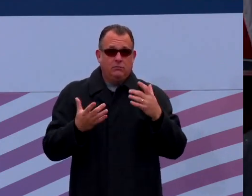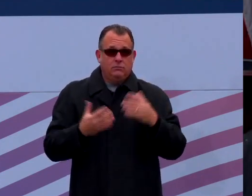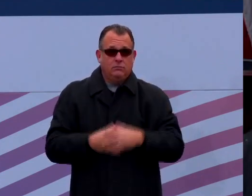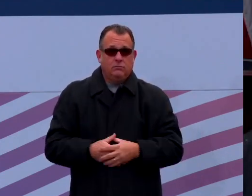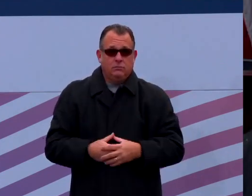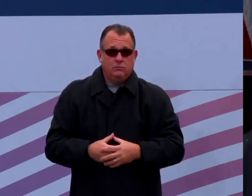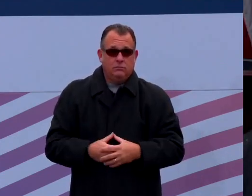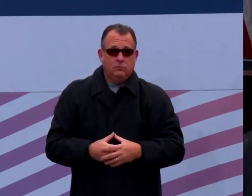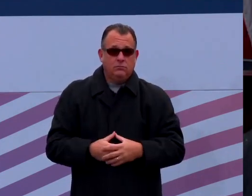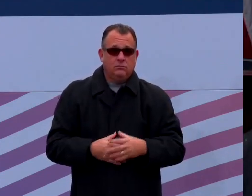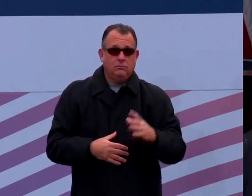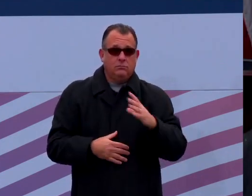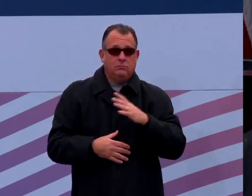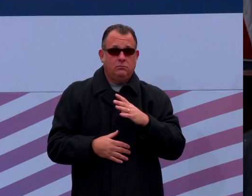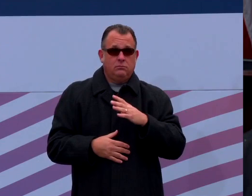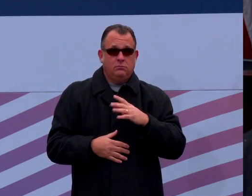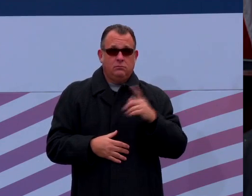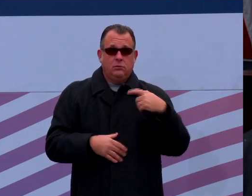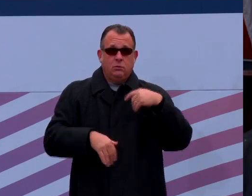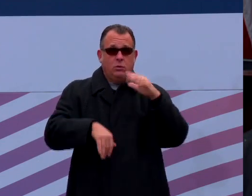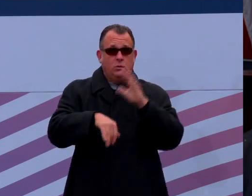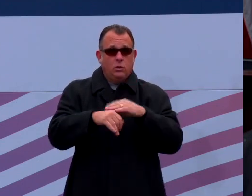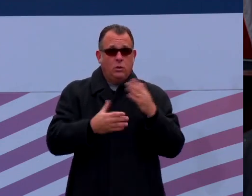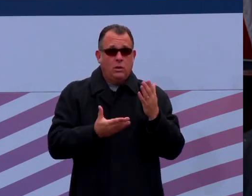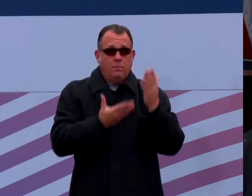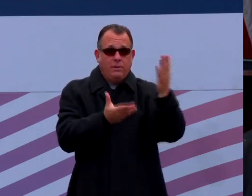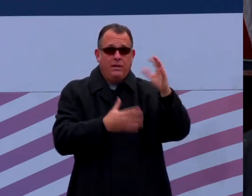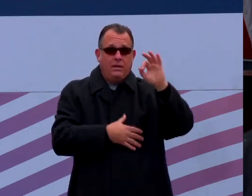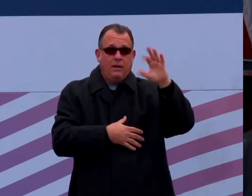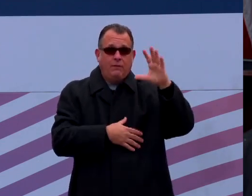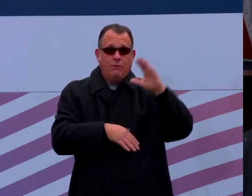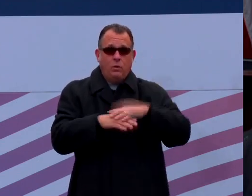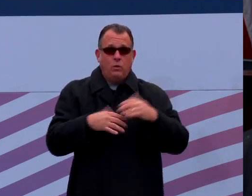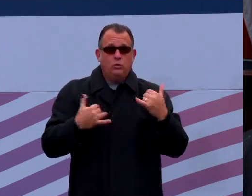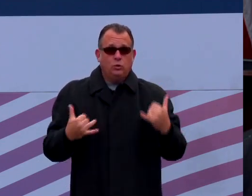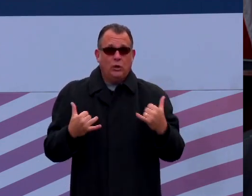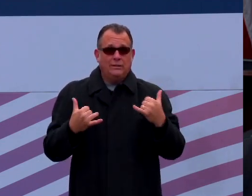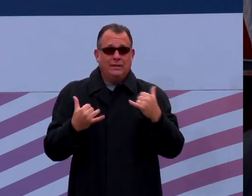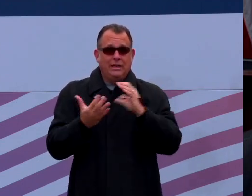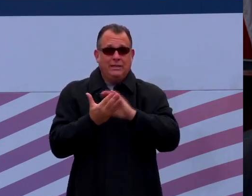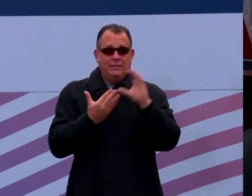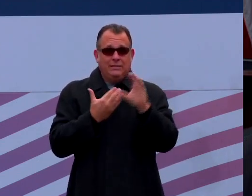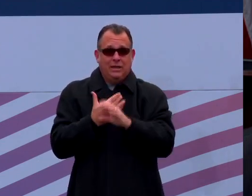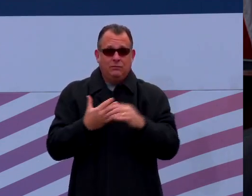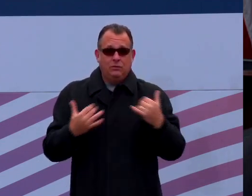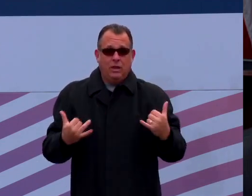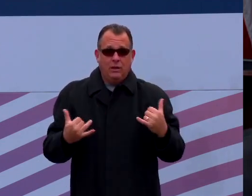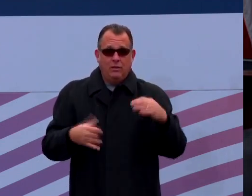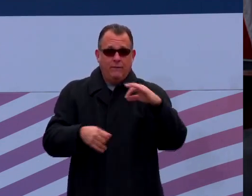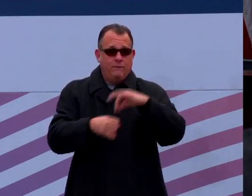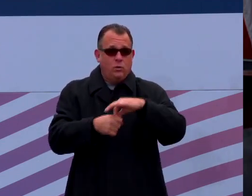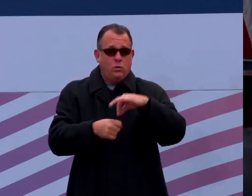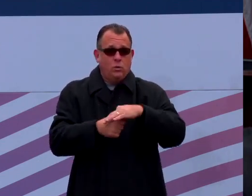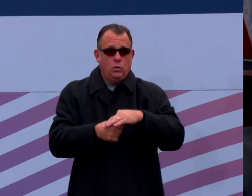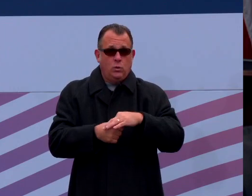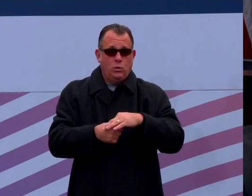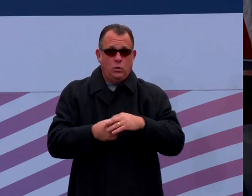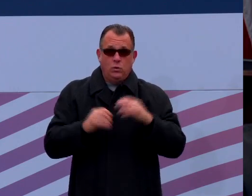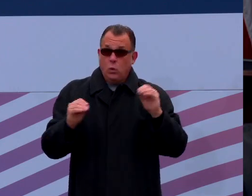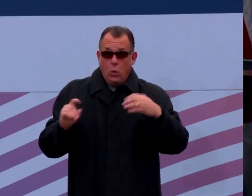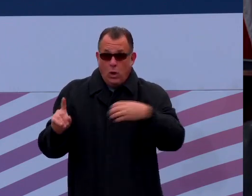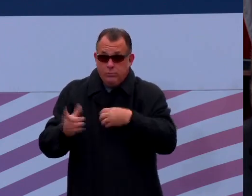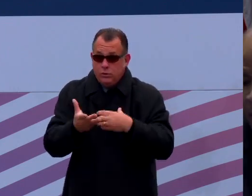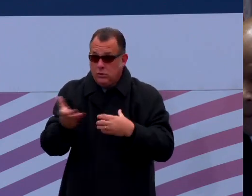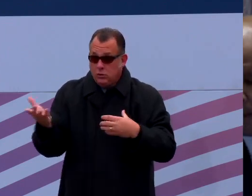of business, calls up Senate Bill 95 on today's calendar and asks for its immediate consideration. Without objection, we will proceed to